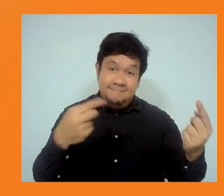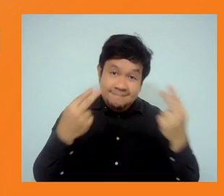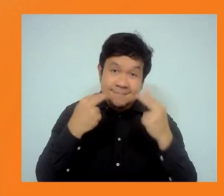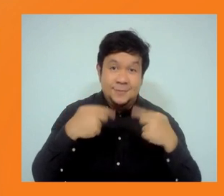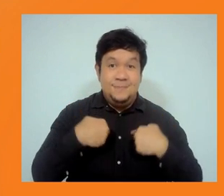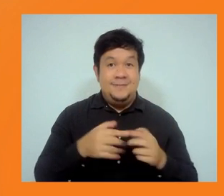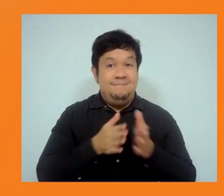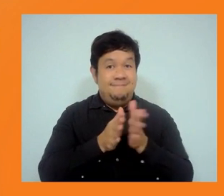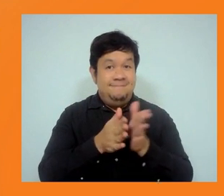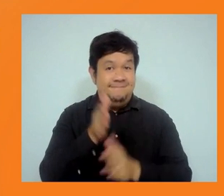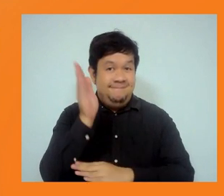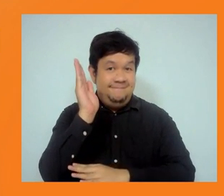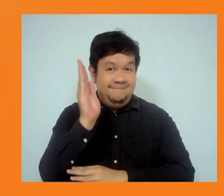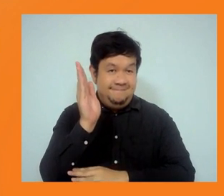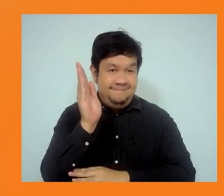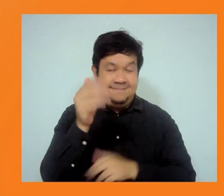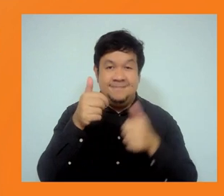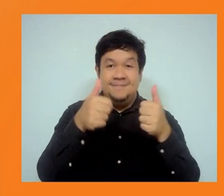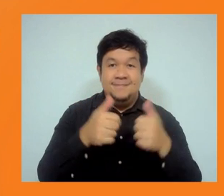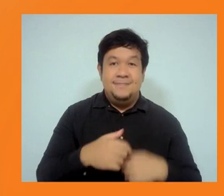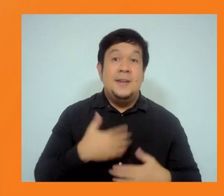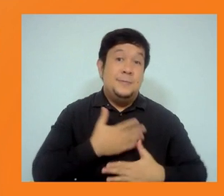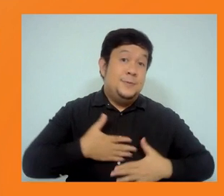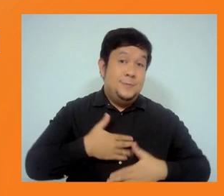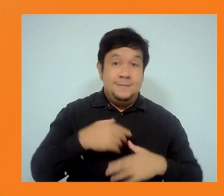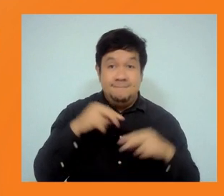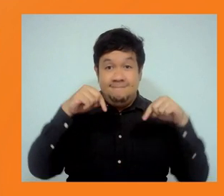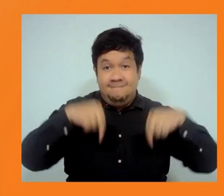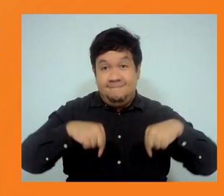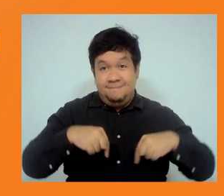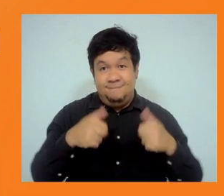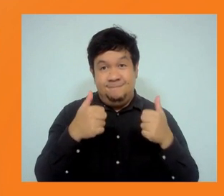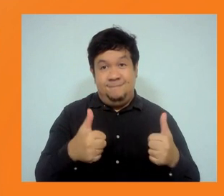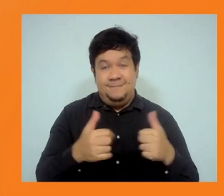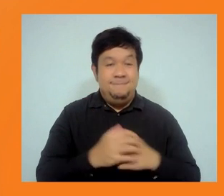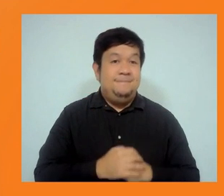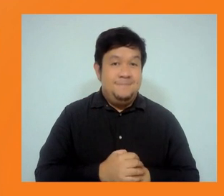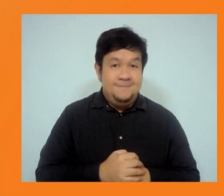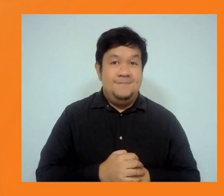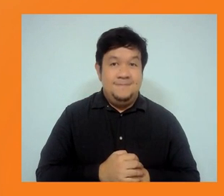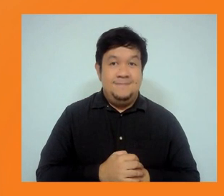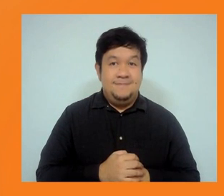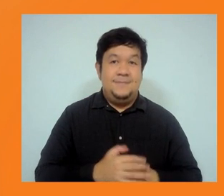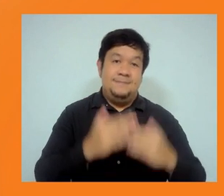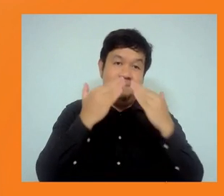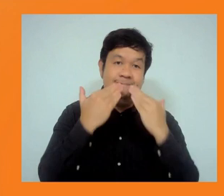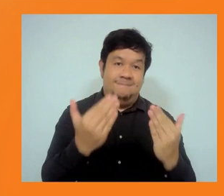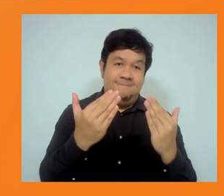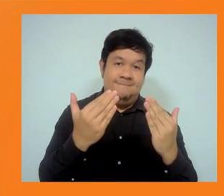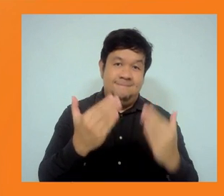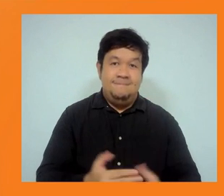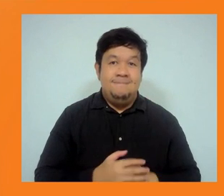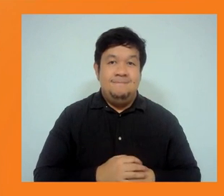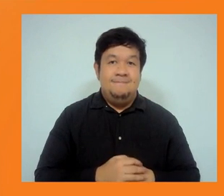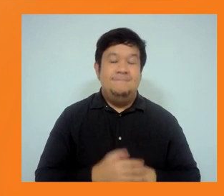you know, enjoying a good consultation session. So, you know, thanks very much. And I'll pass back to you, Ryan. Thanks again. Thank you.